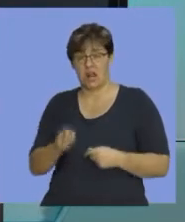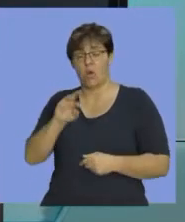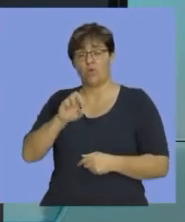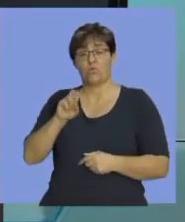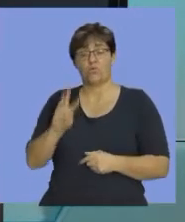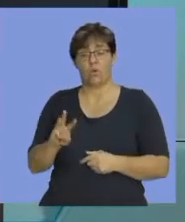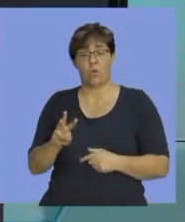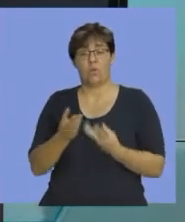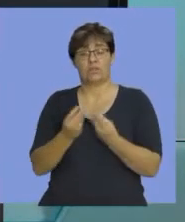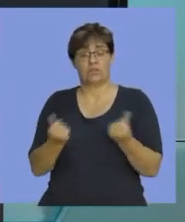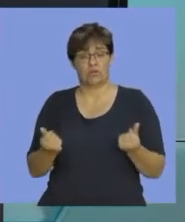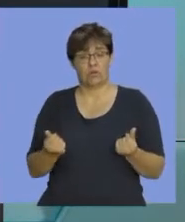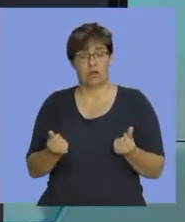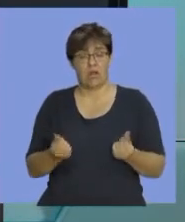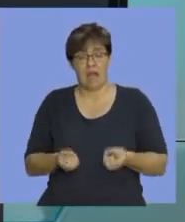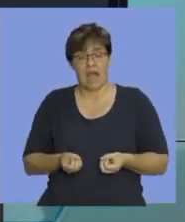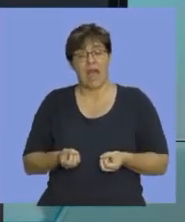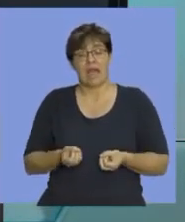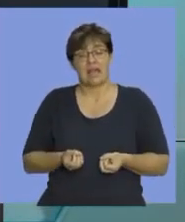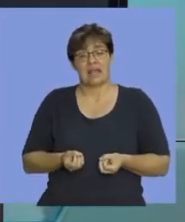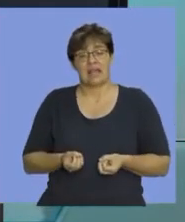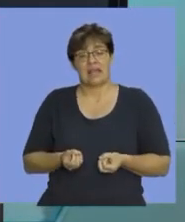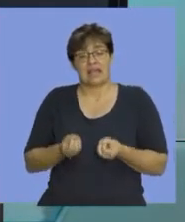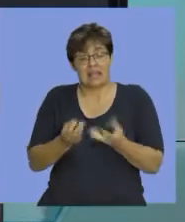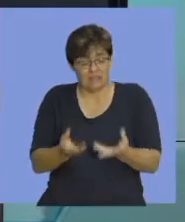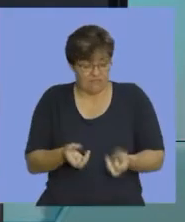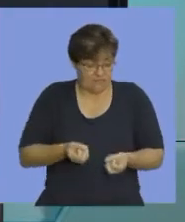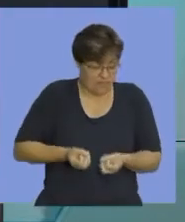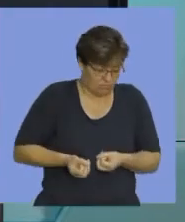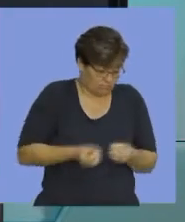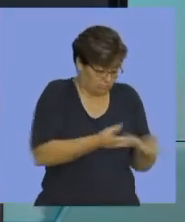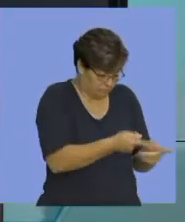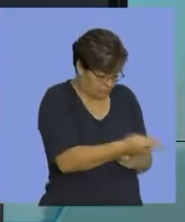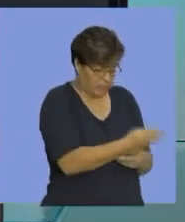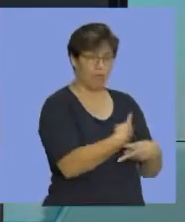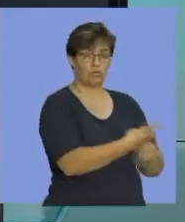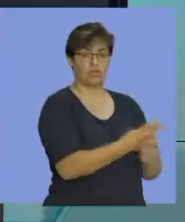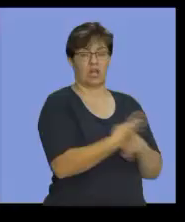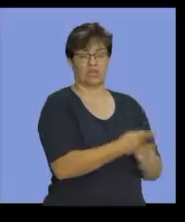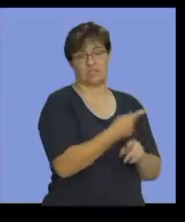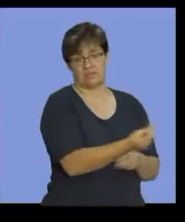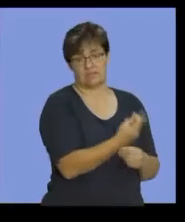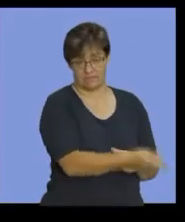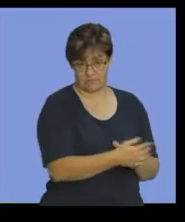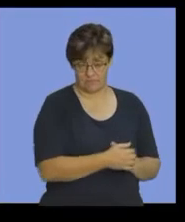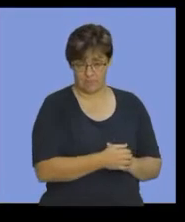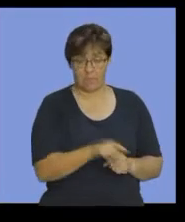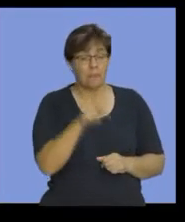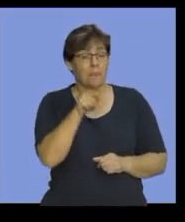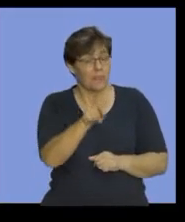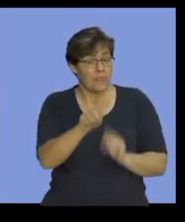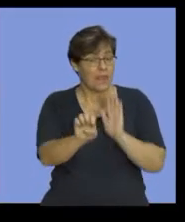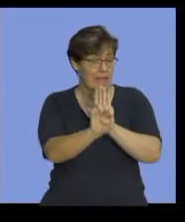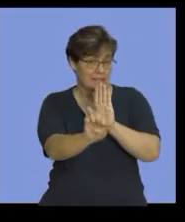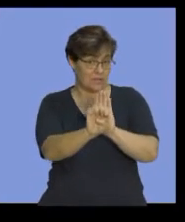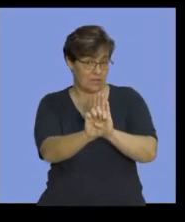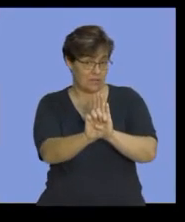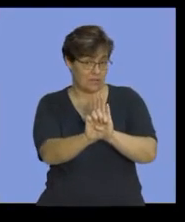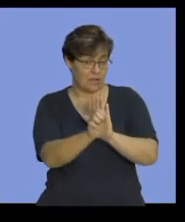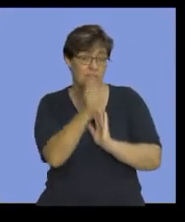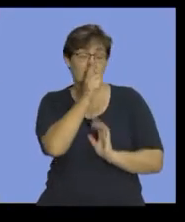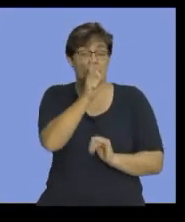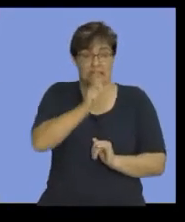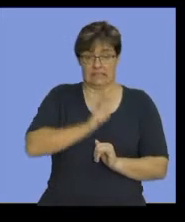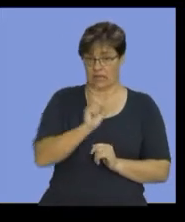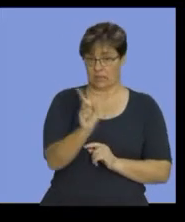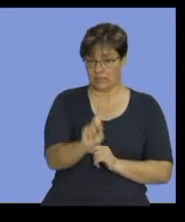materials was issued for production. Okay, now, in this particular example, you are told